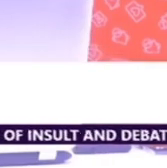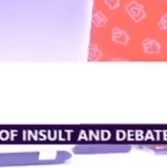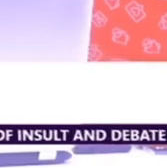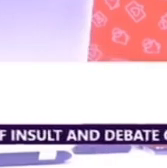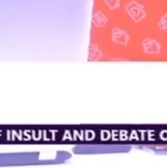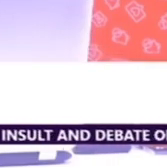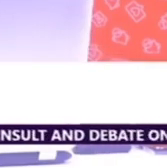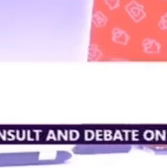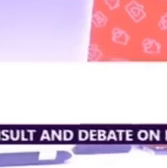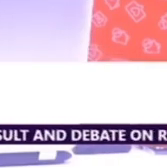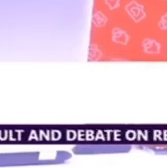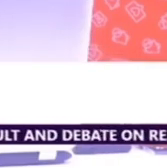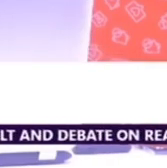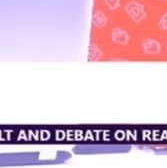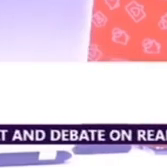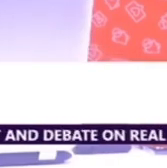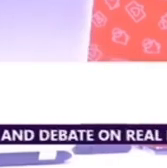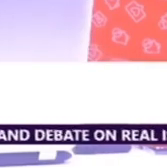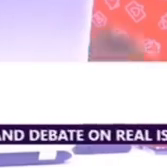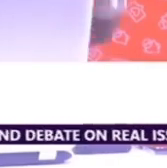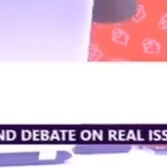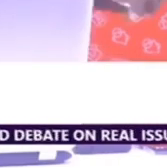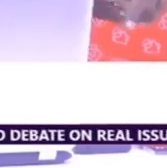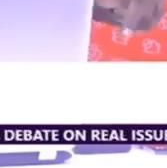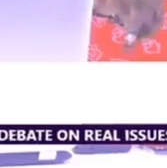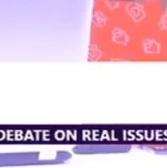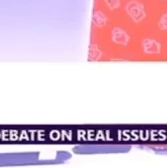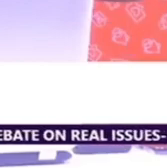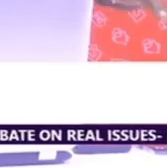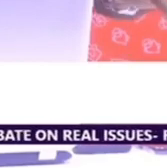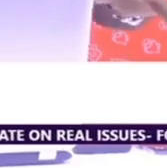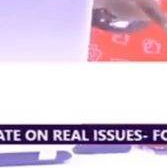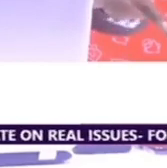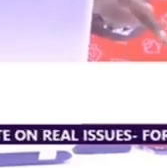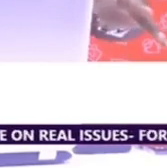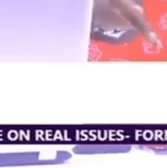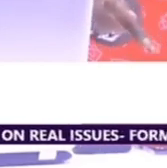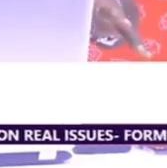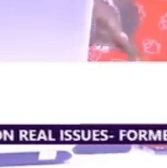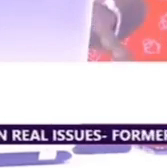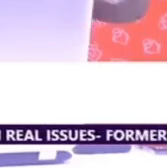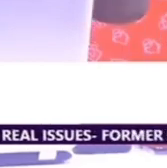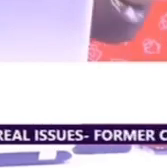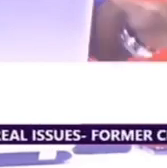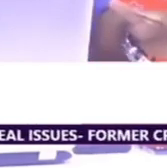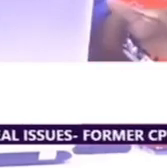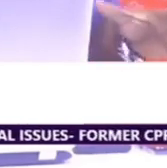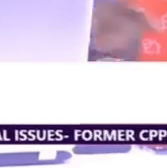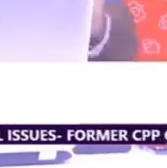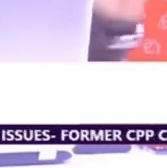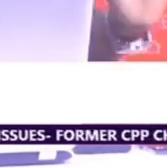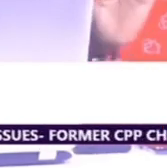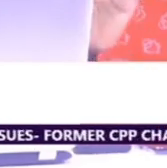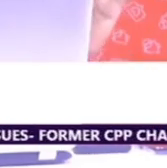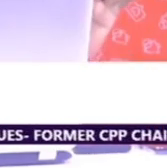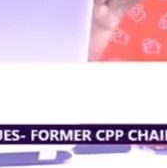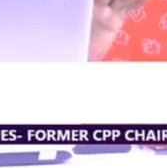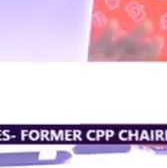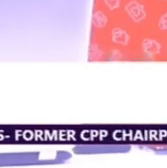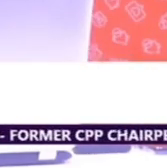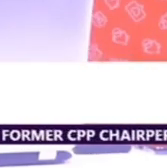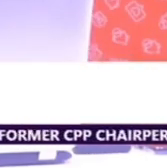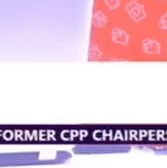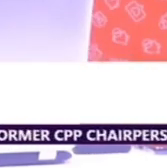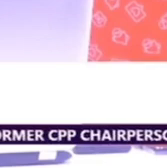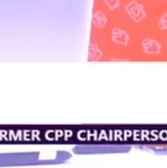be approved